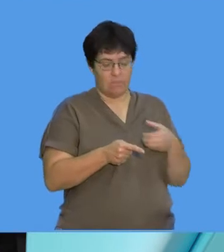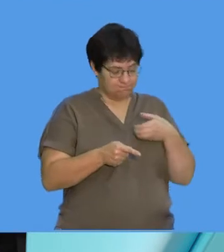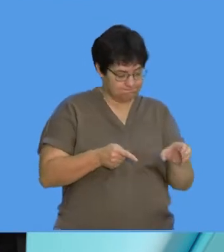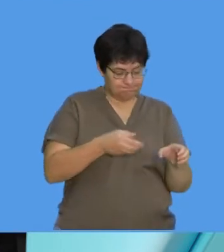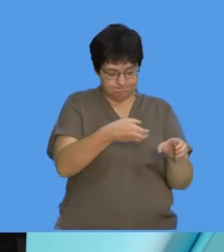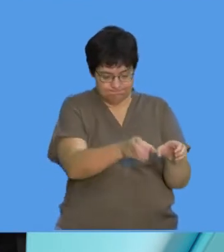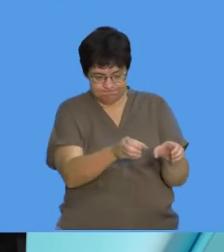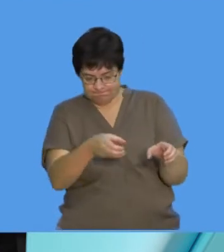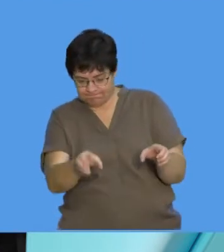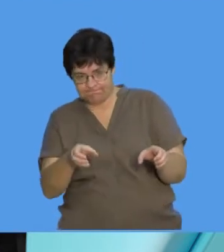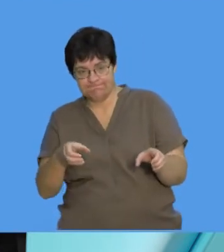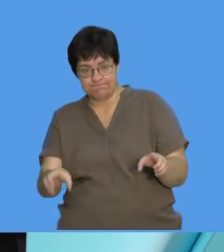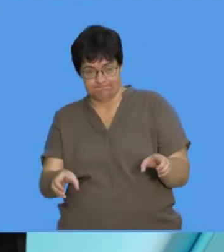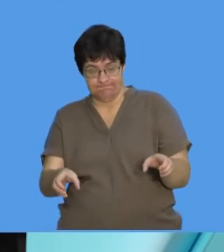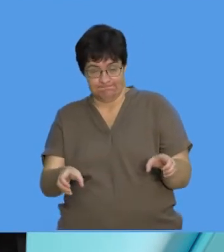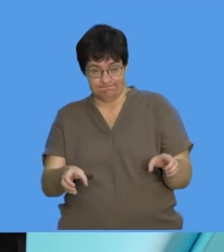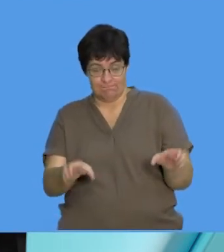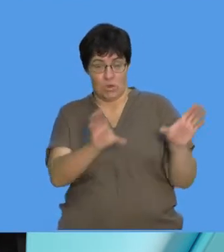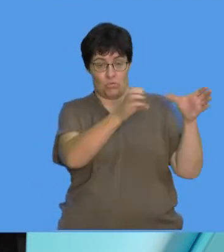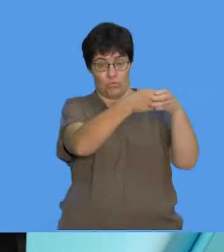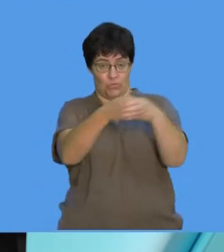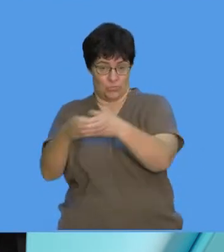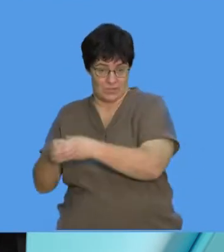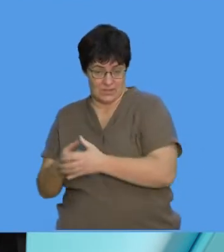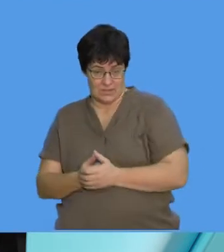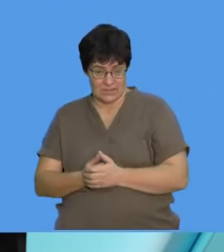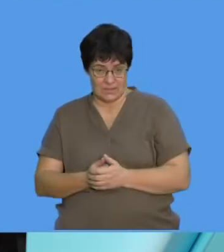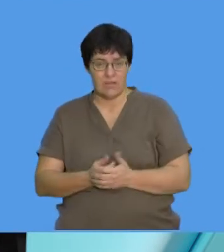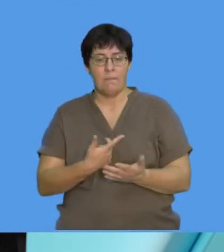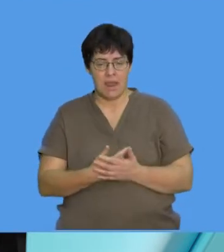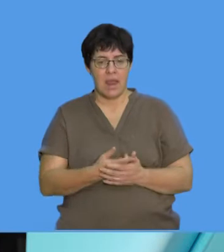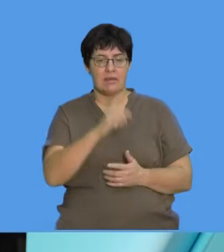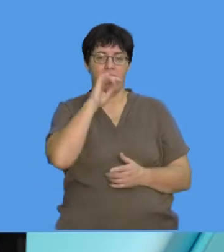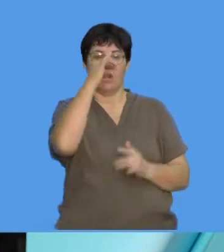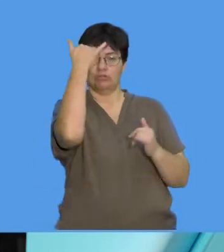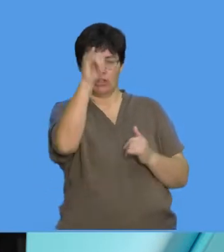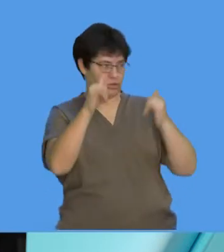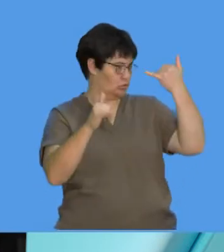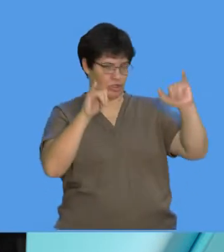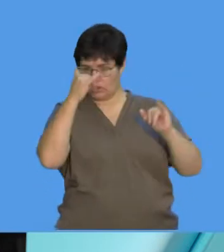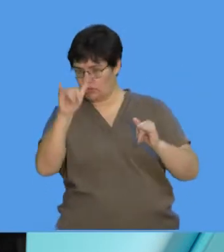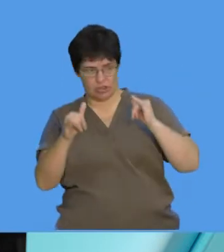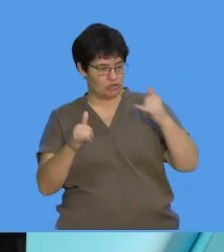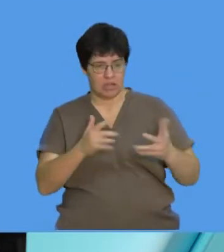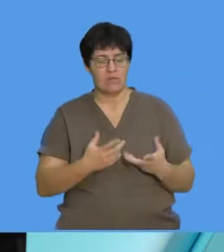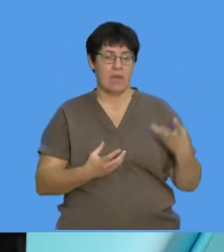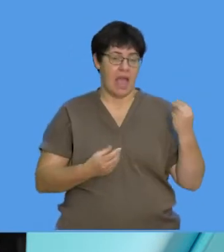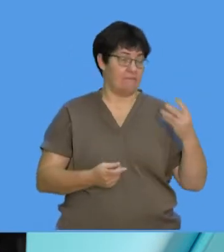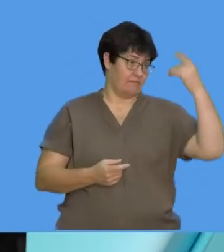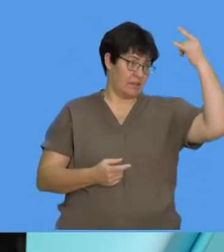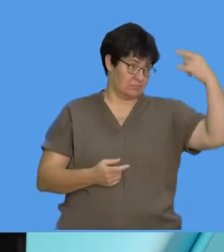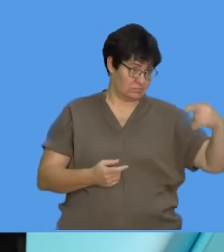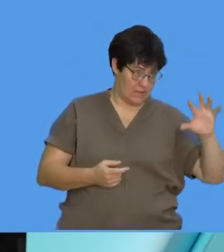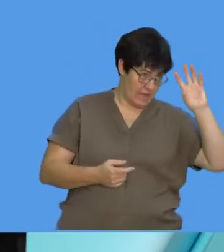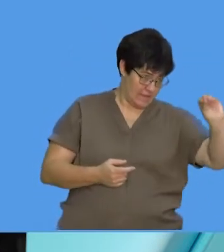into different kingdoms. And basically what it is, it's a checklist. So if you've got this, this,